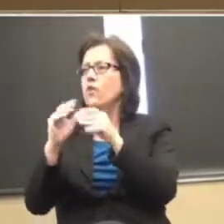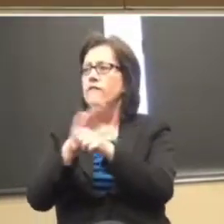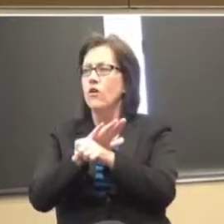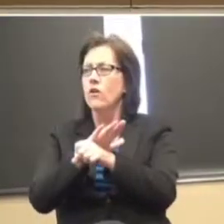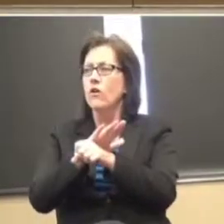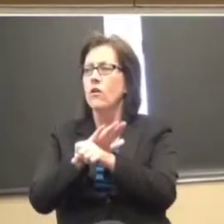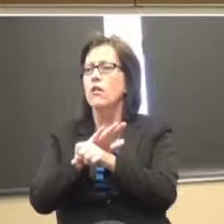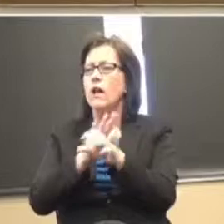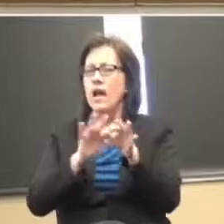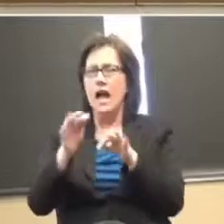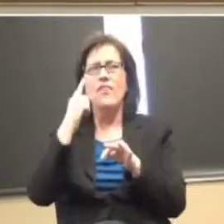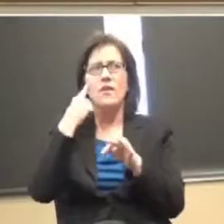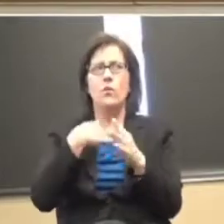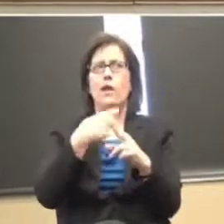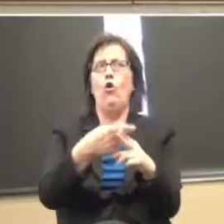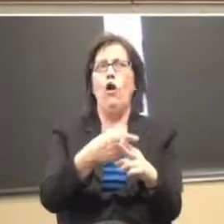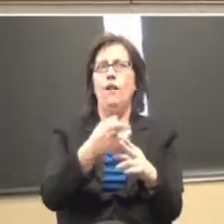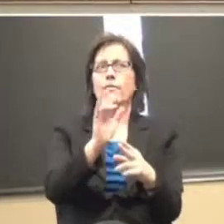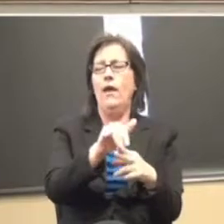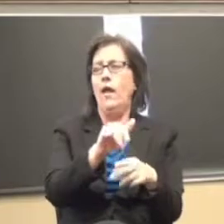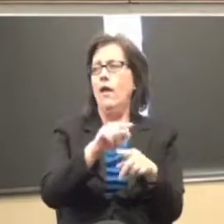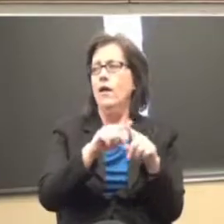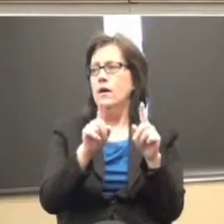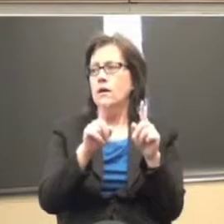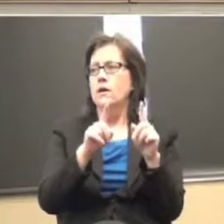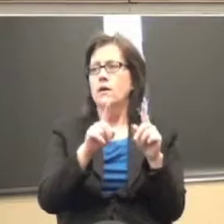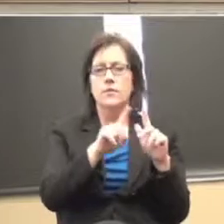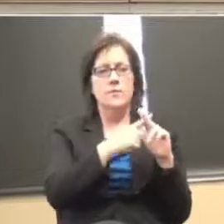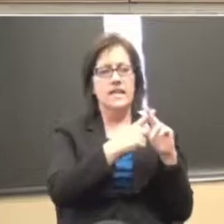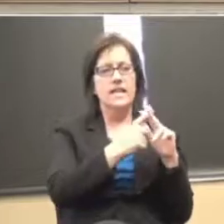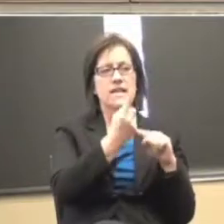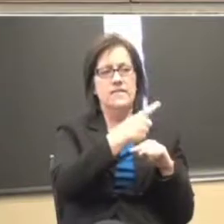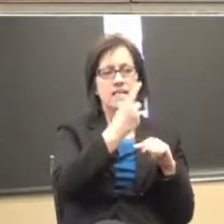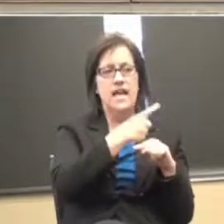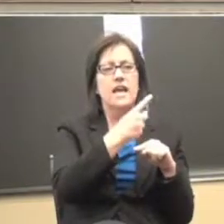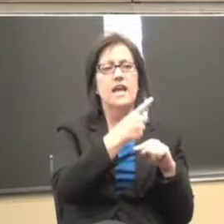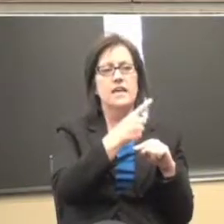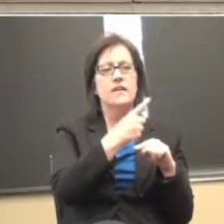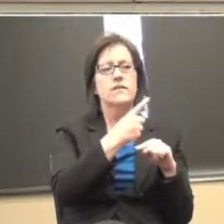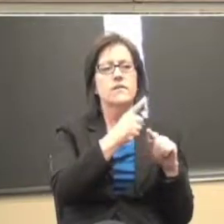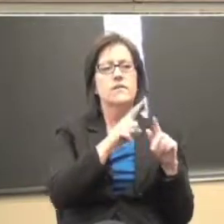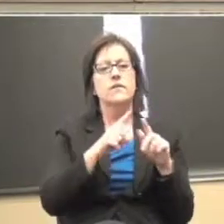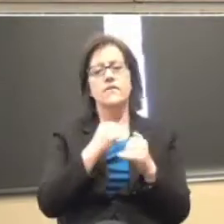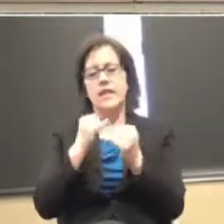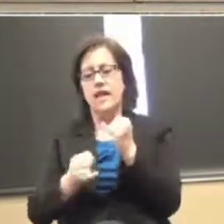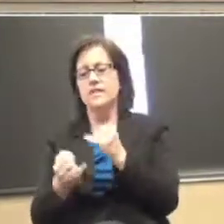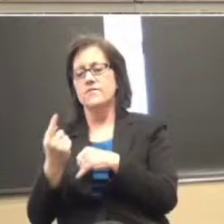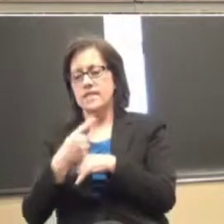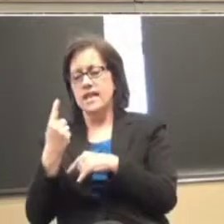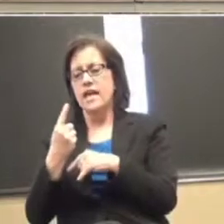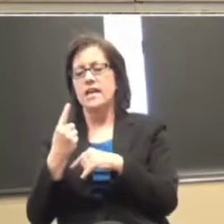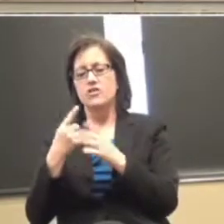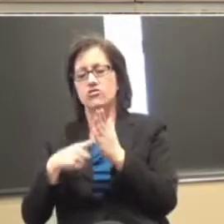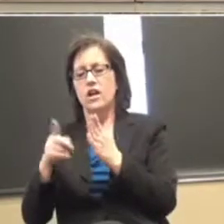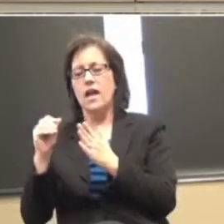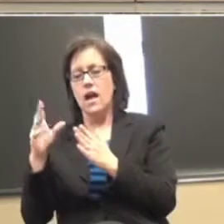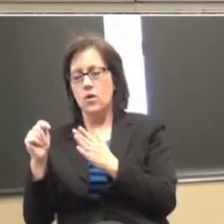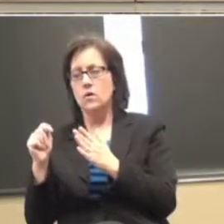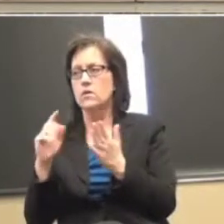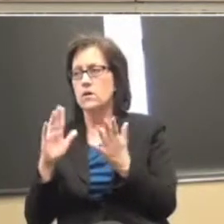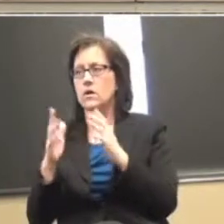I think we're calling a check-in, check-out, not the check-in in the beginning of the day, not the check-out at the end of the day, but with all the